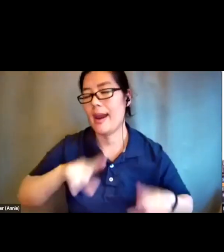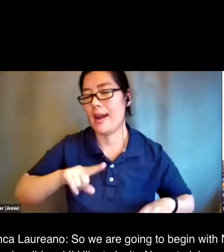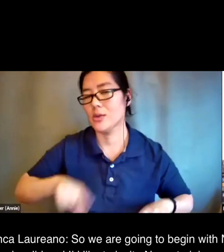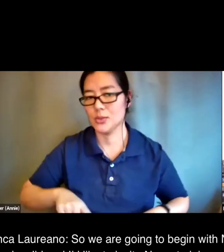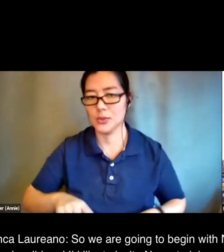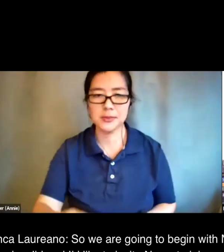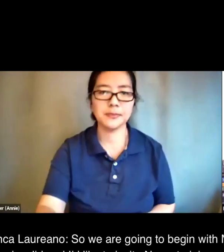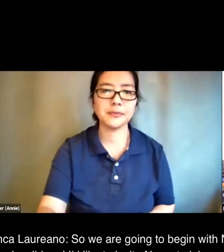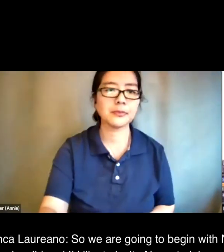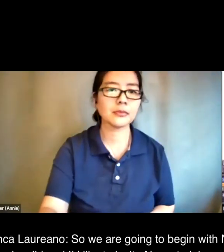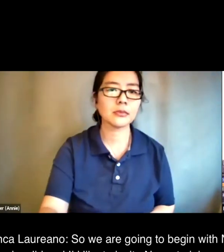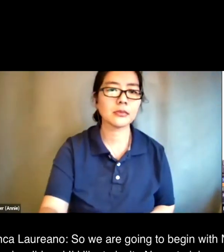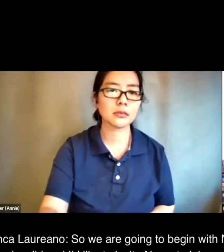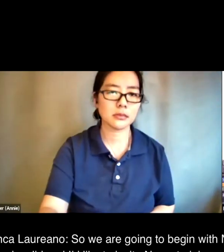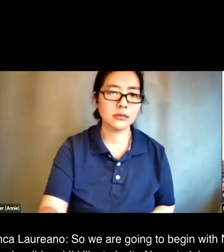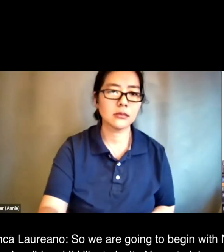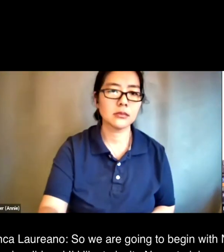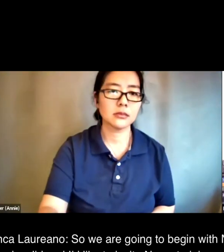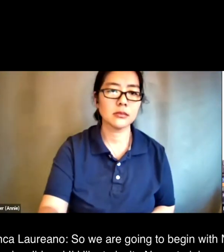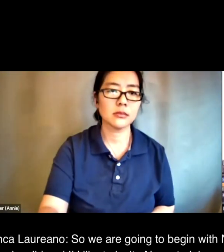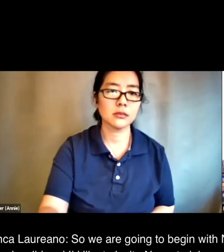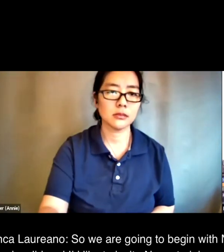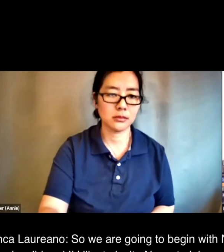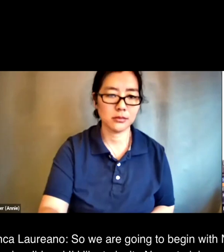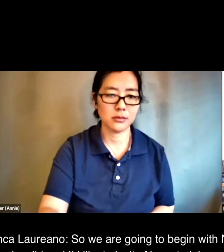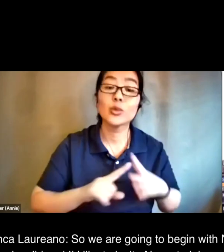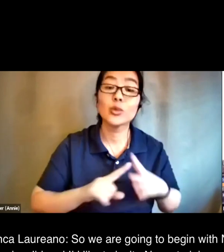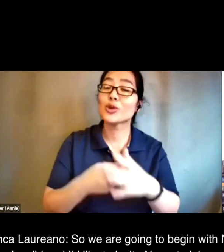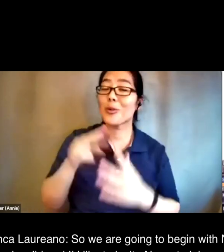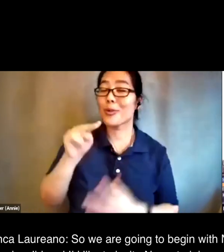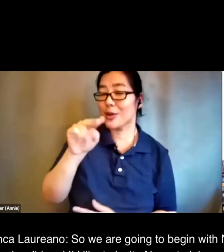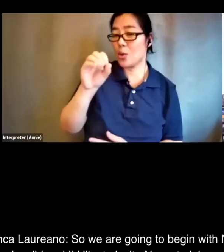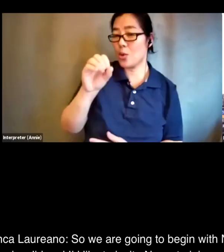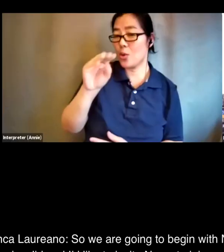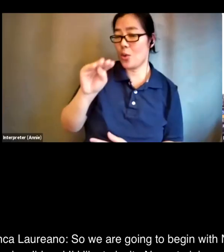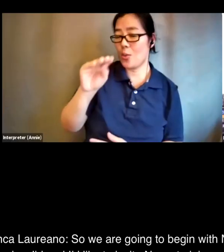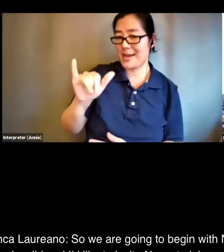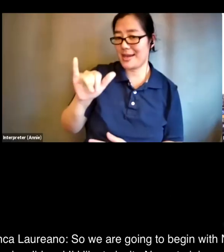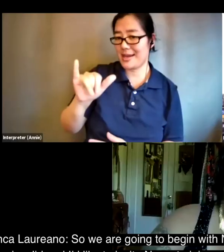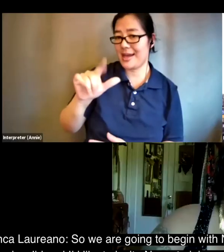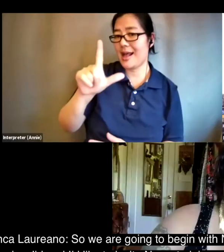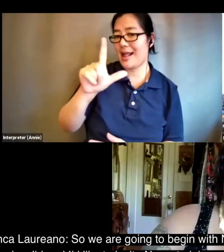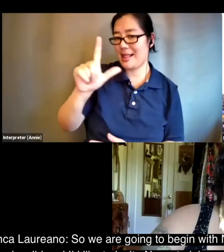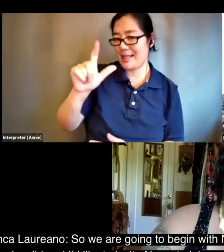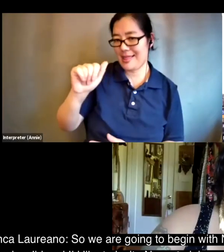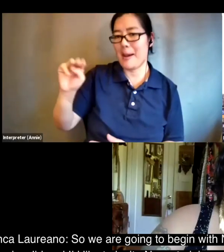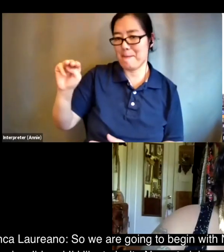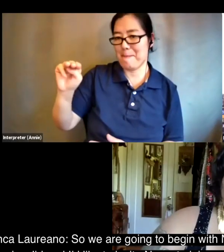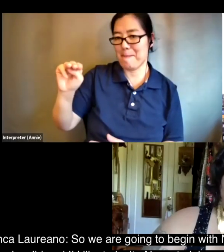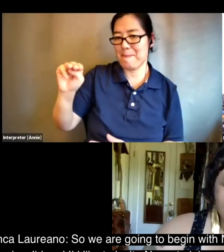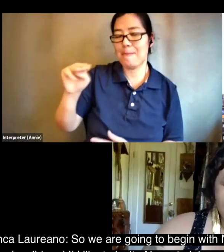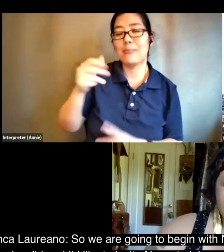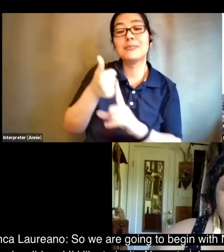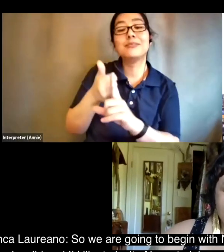so we are going to begin with nomi lamb and nomi is the creative